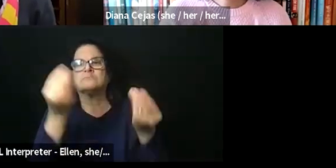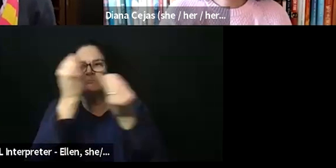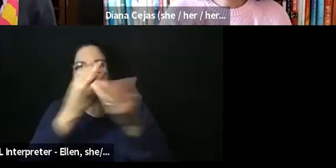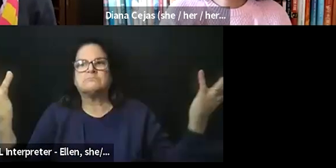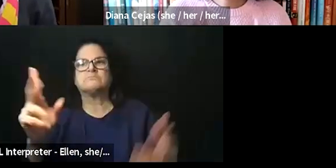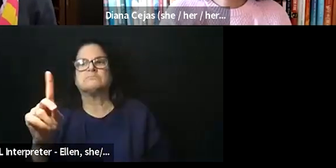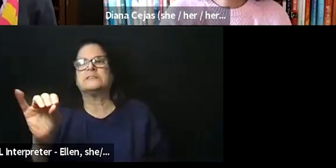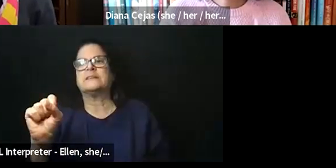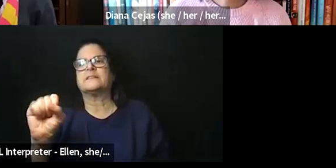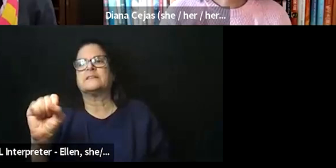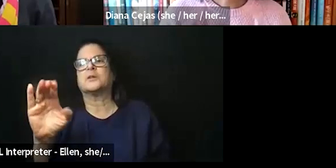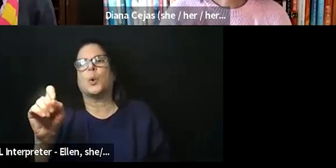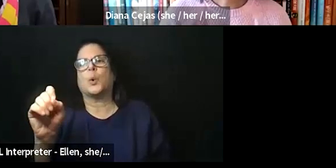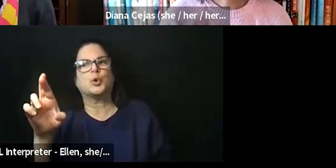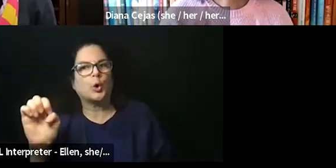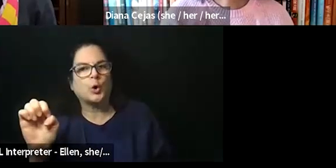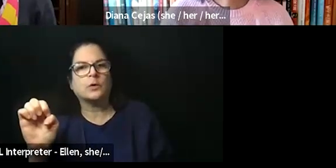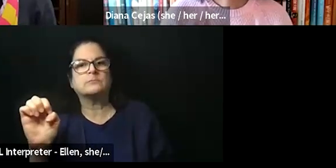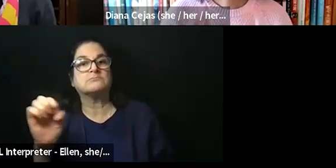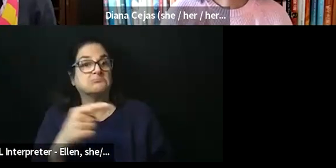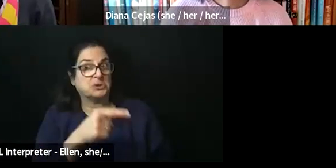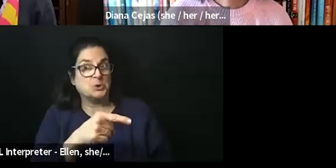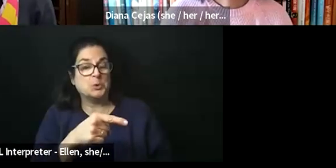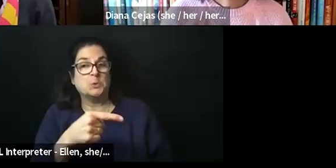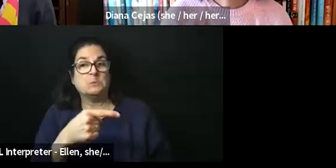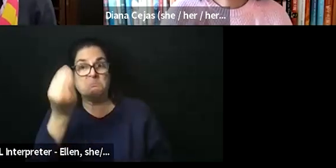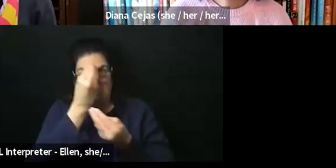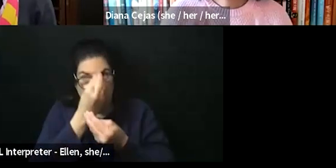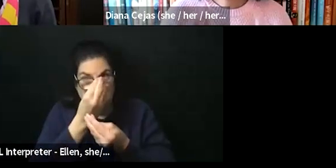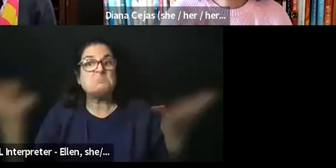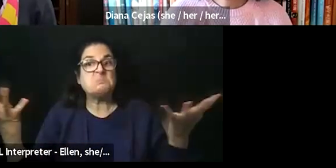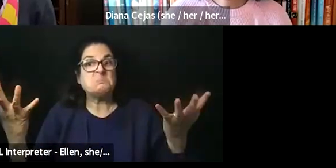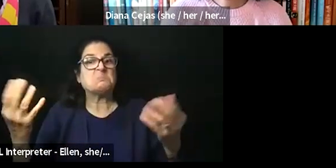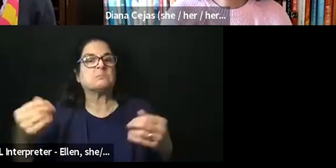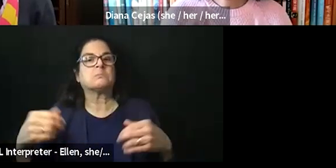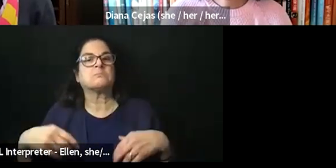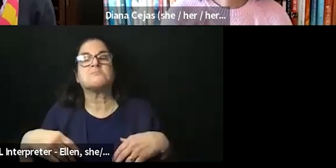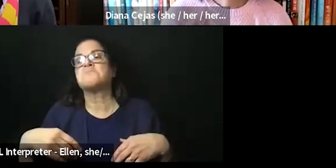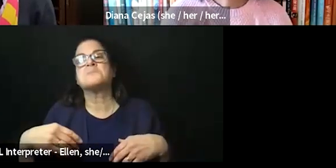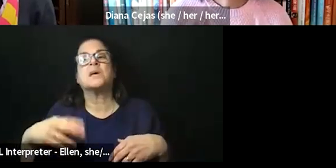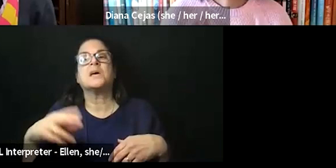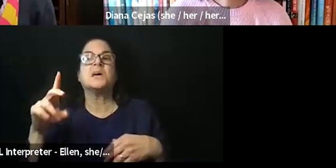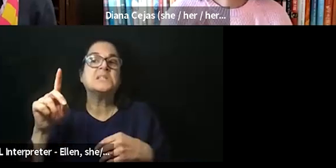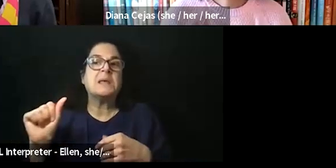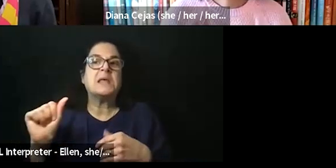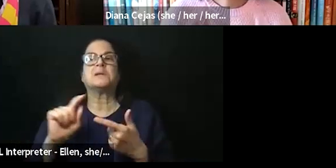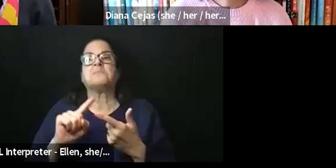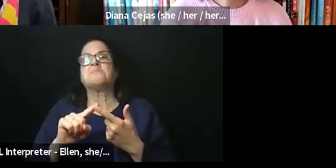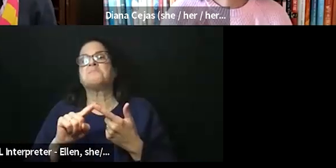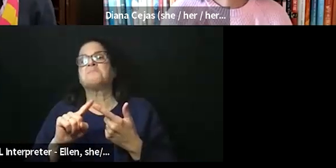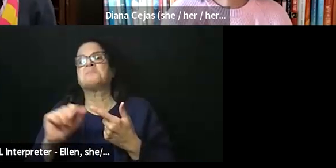you disclose anything about your disability or accommodations that you might have wanted during your training?